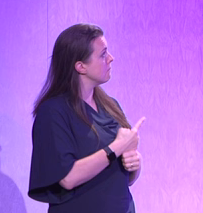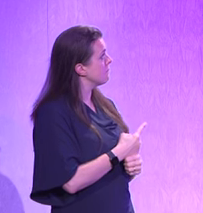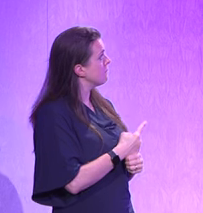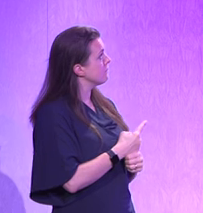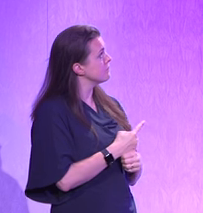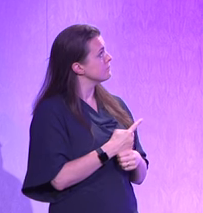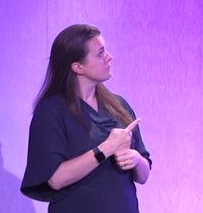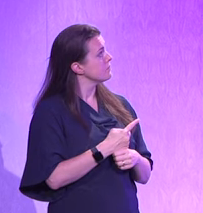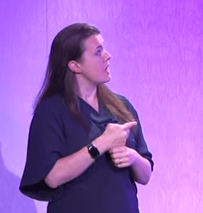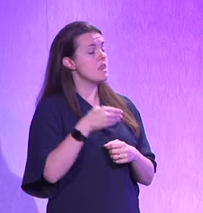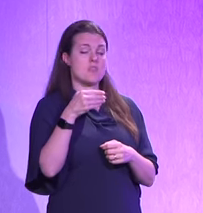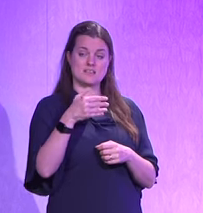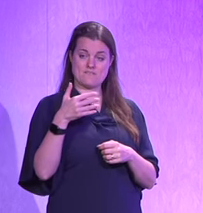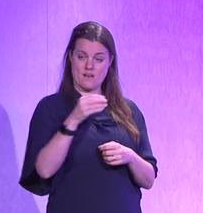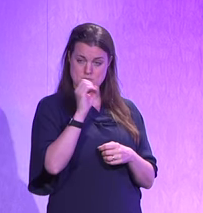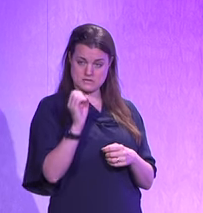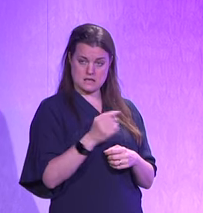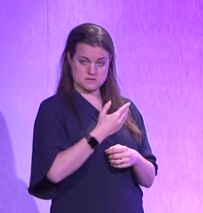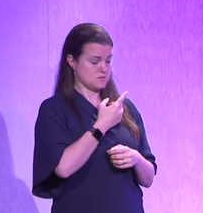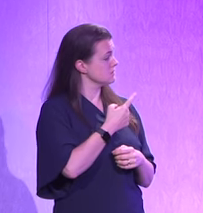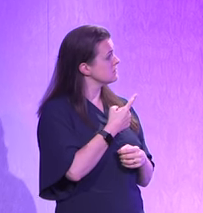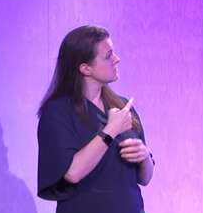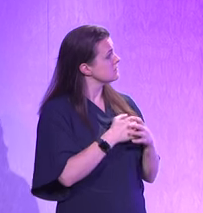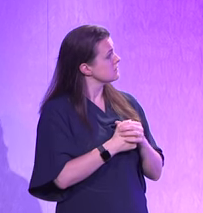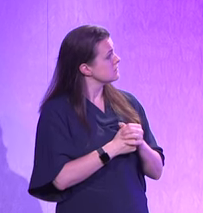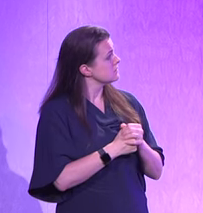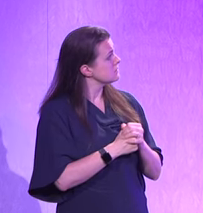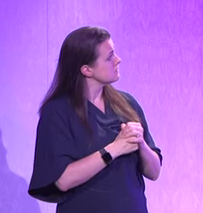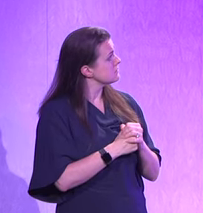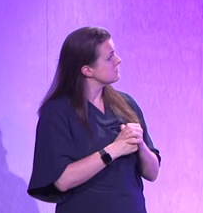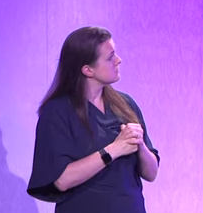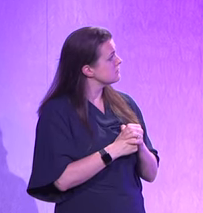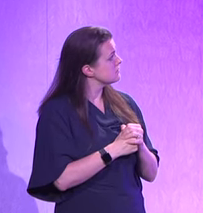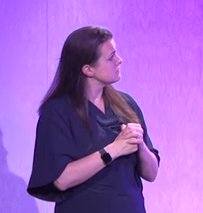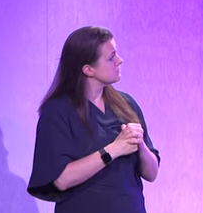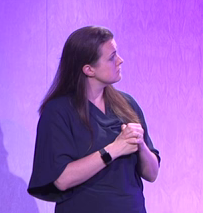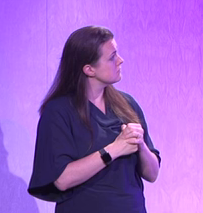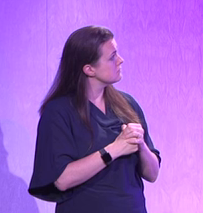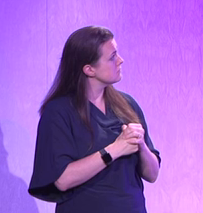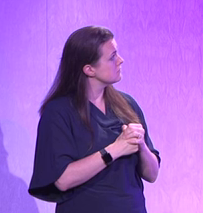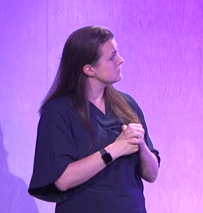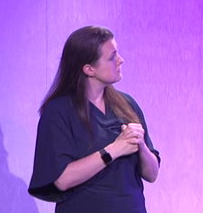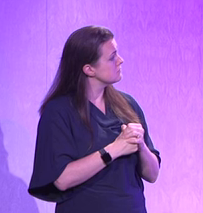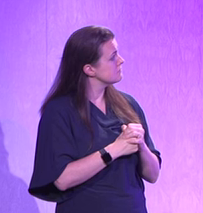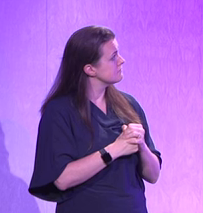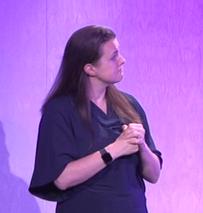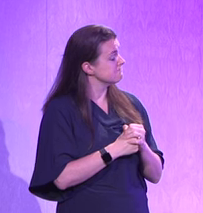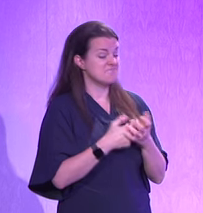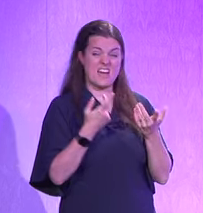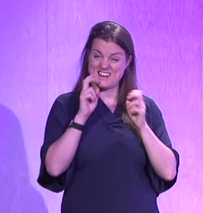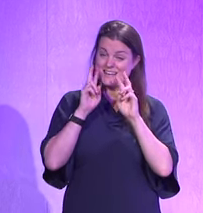fail to scale DevOps initiatives if shared self-service platform approaches are not adopted.